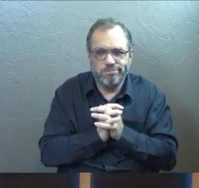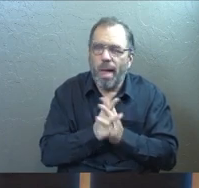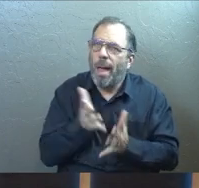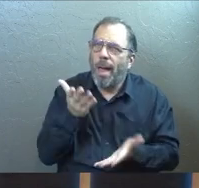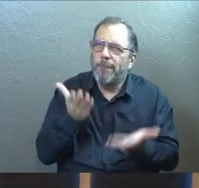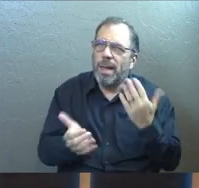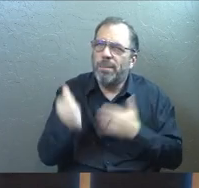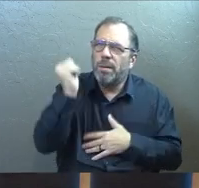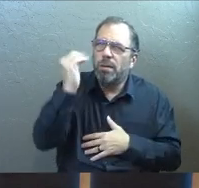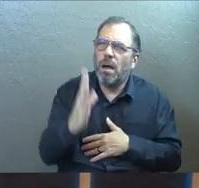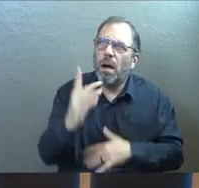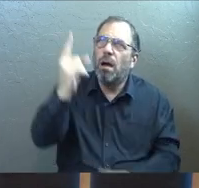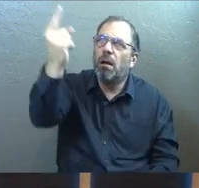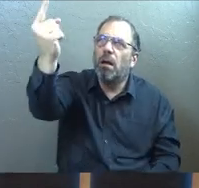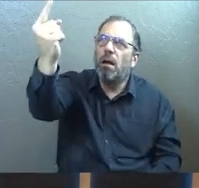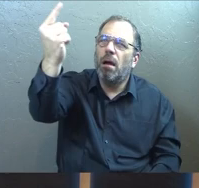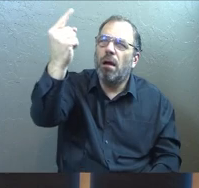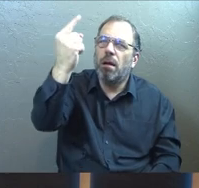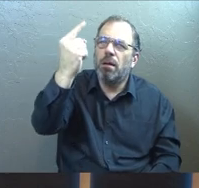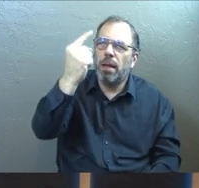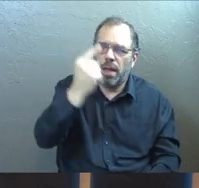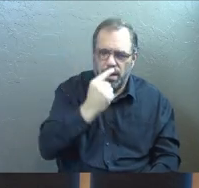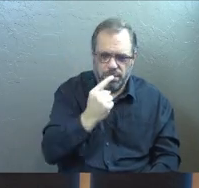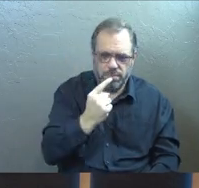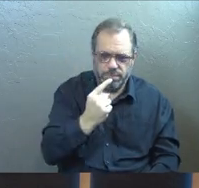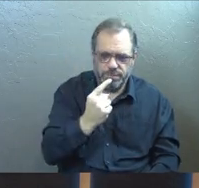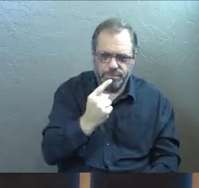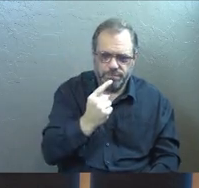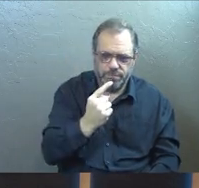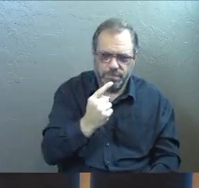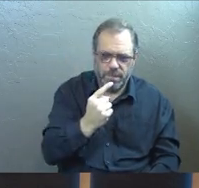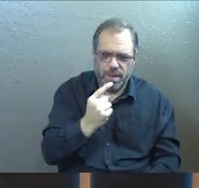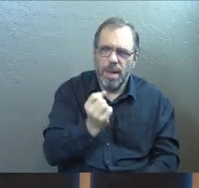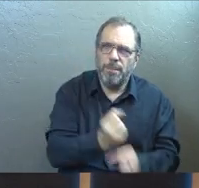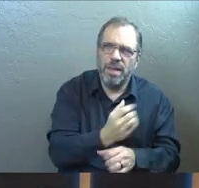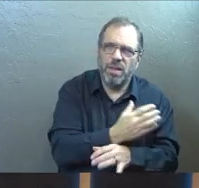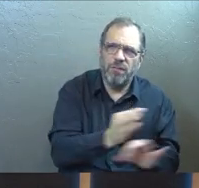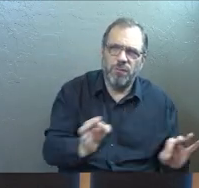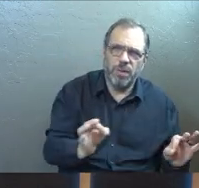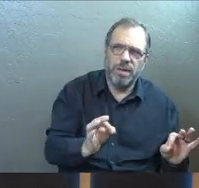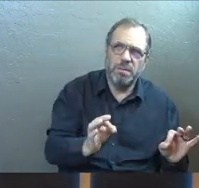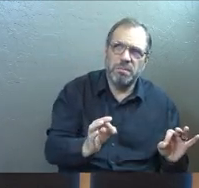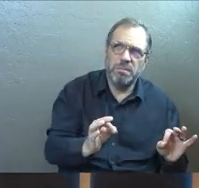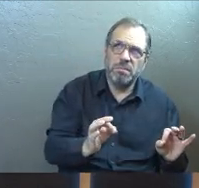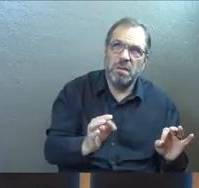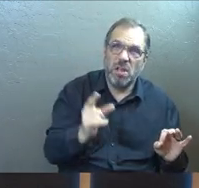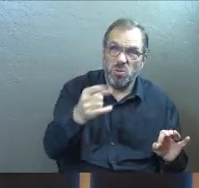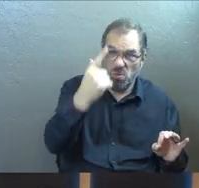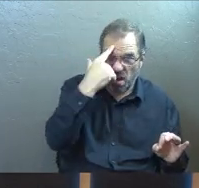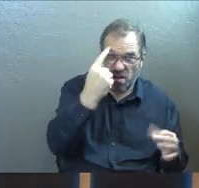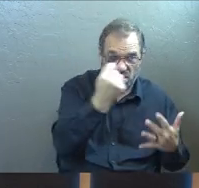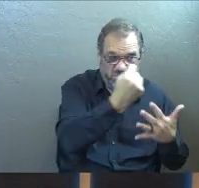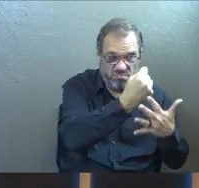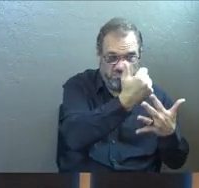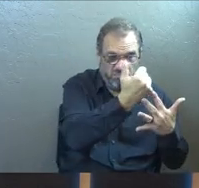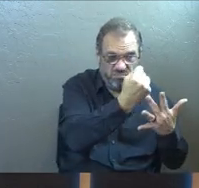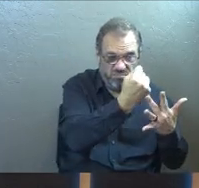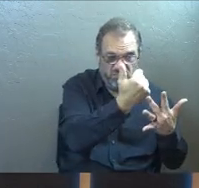Maybe God had come to set you free from some things and you thought God was just taking things away from you.